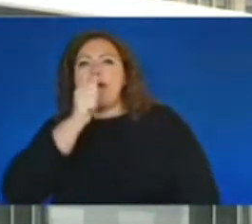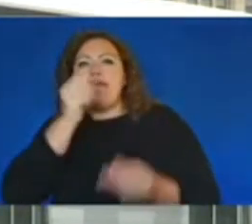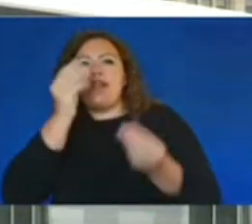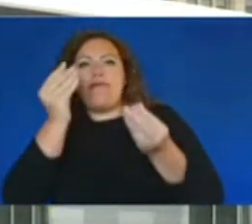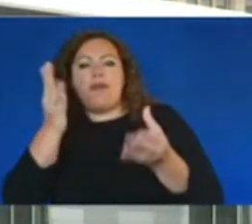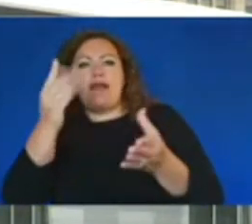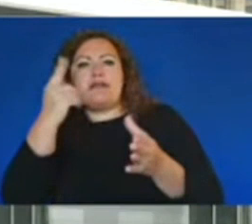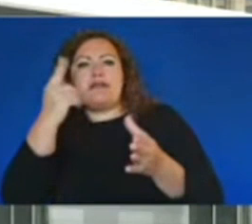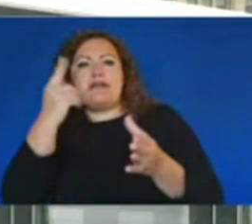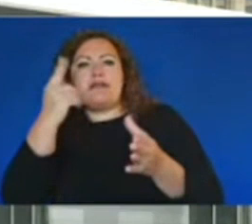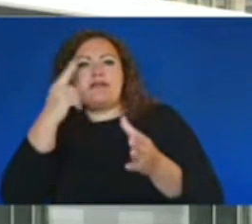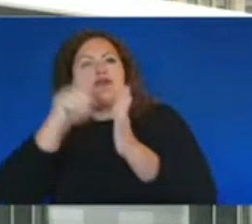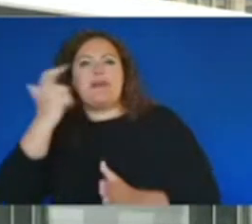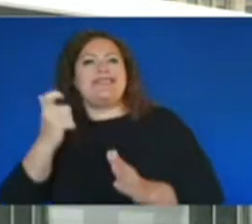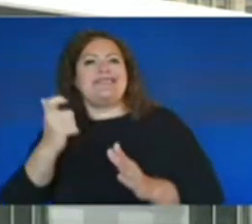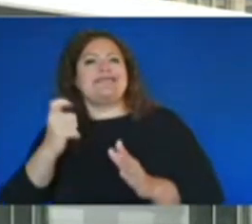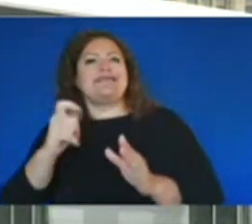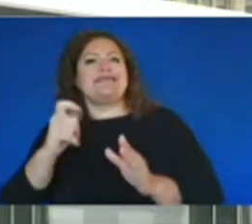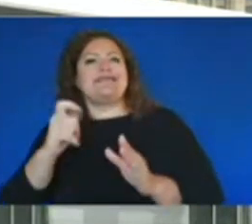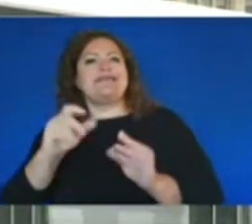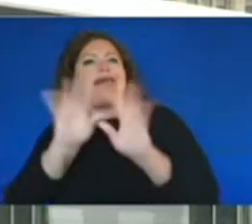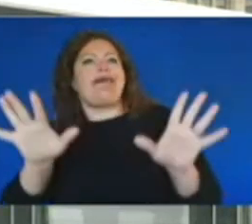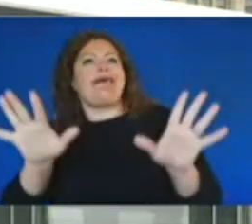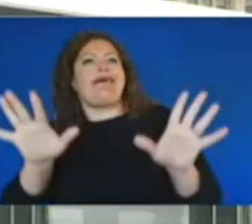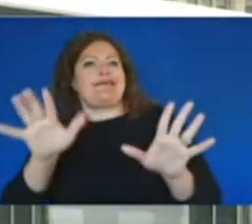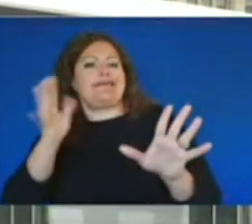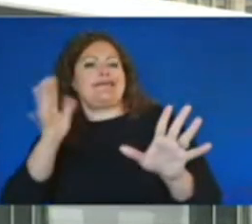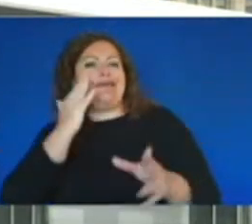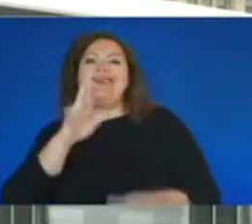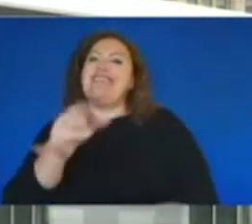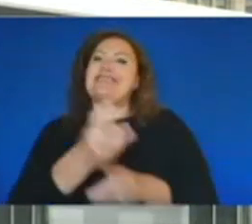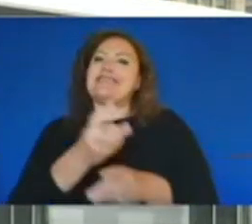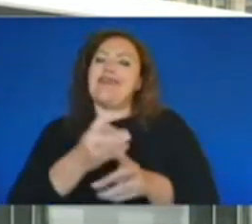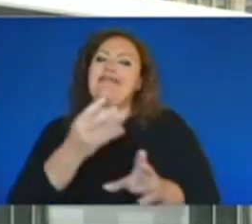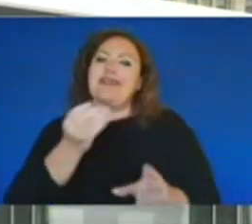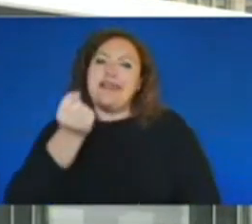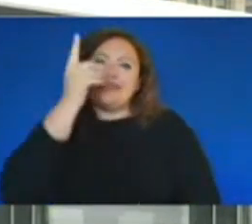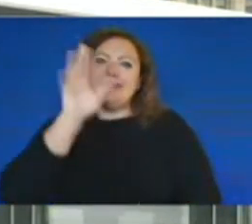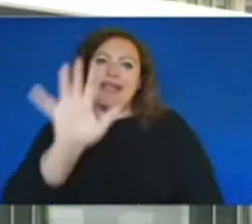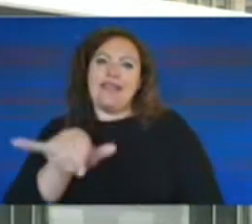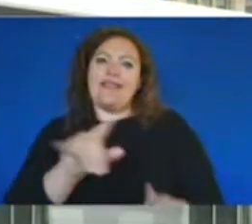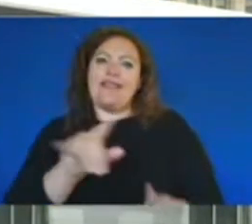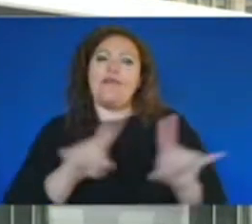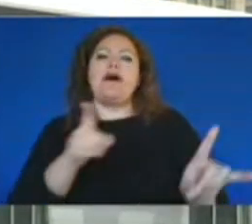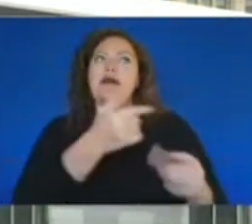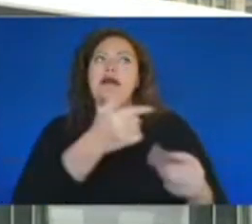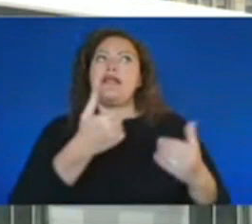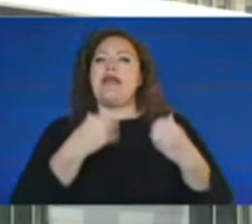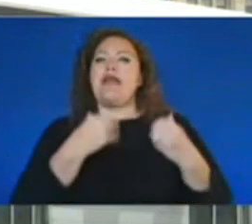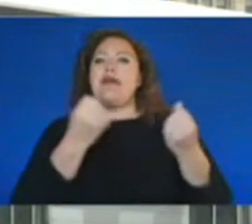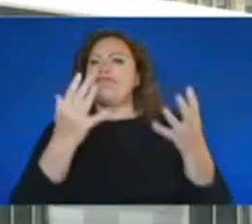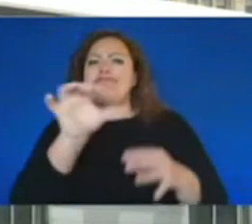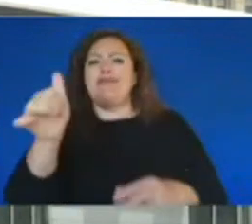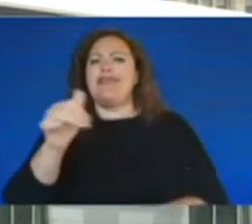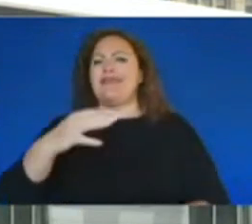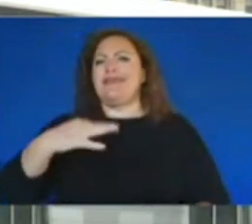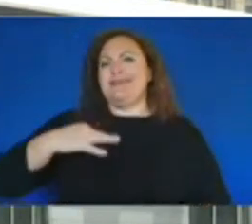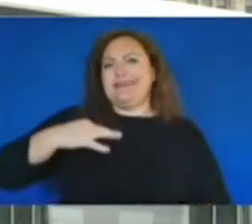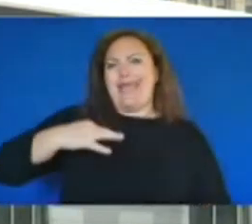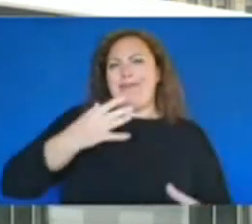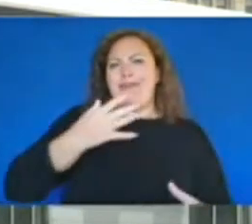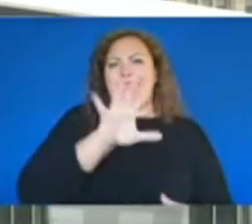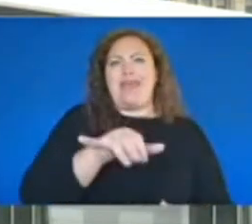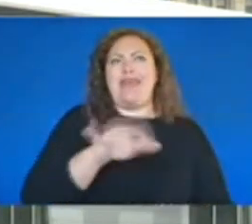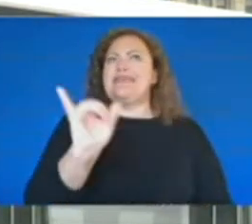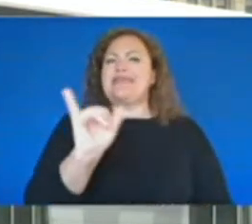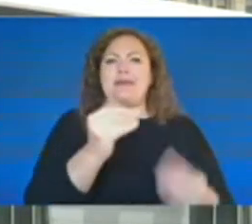I can tell you that there isn't a case that I've seen more people step up through various agencies, our partners, coming forward. just like today, you know, the FBI